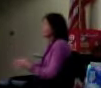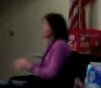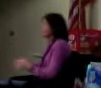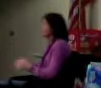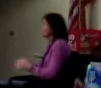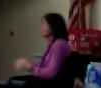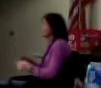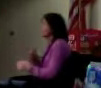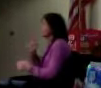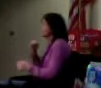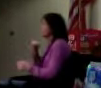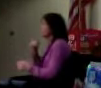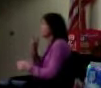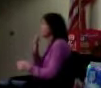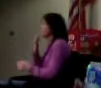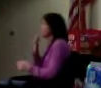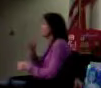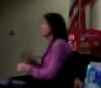mentioned something about flavor?